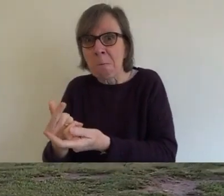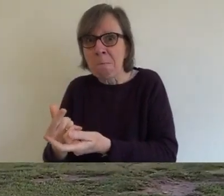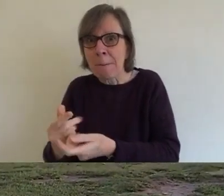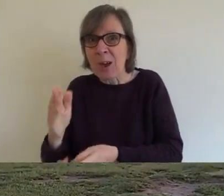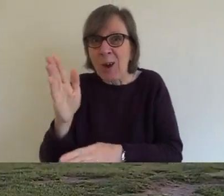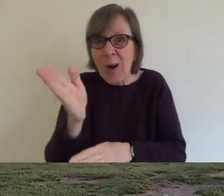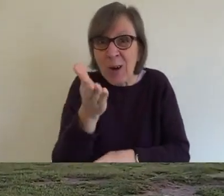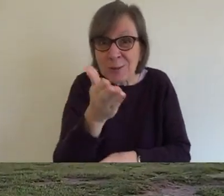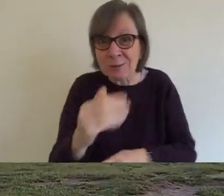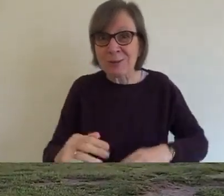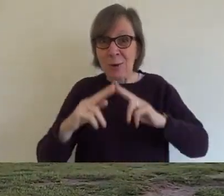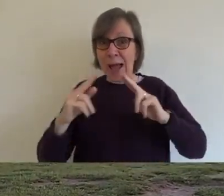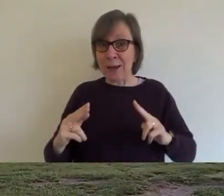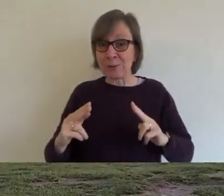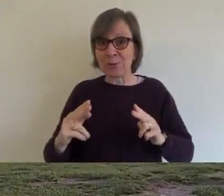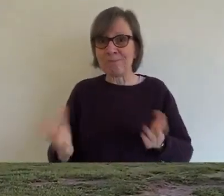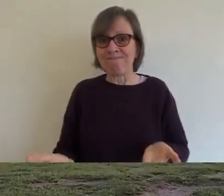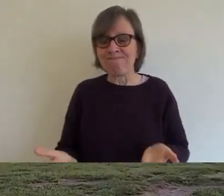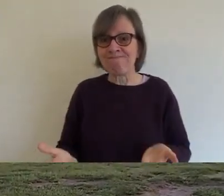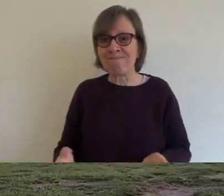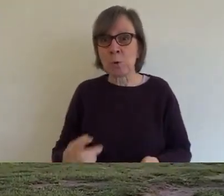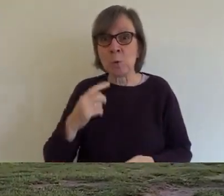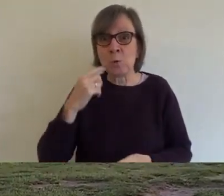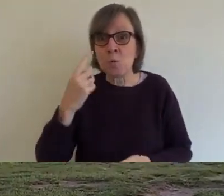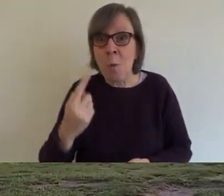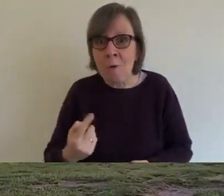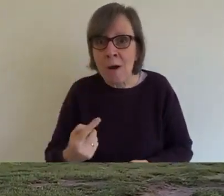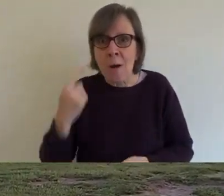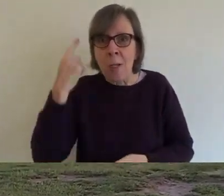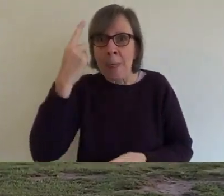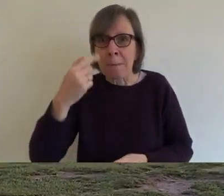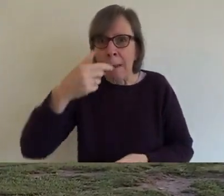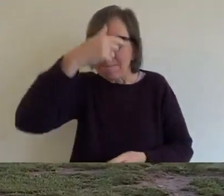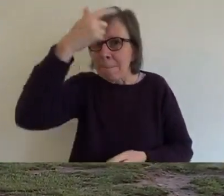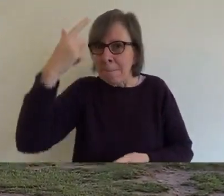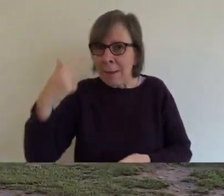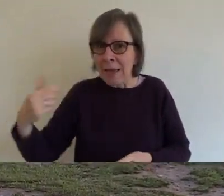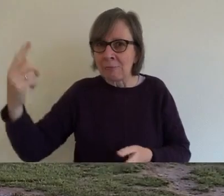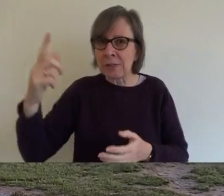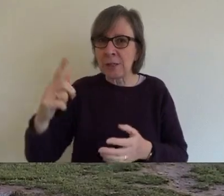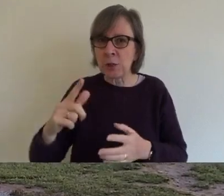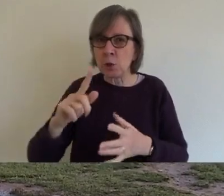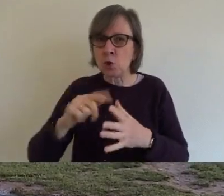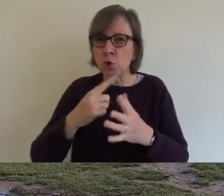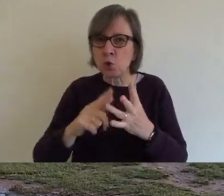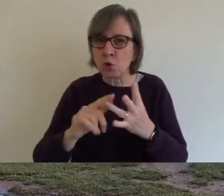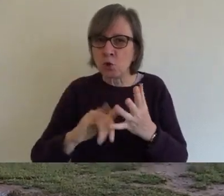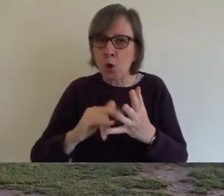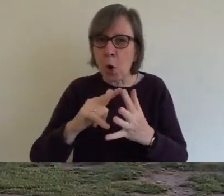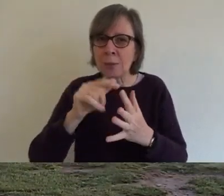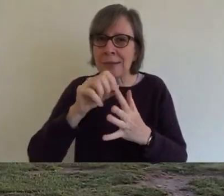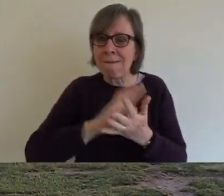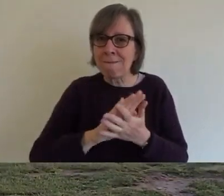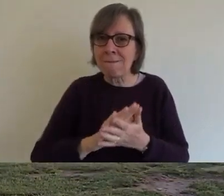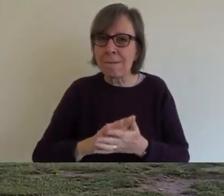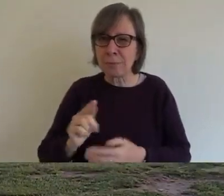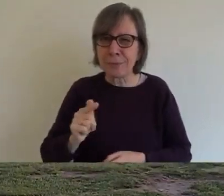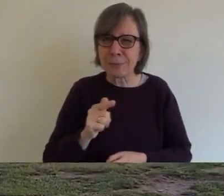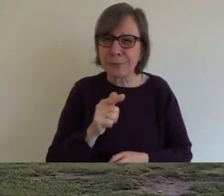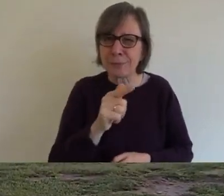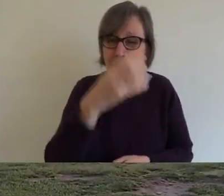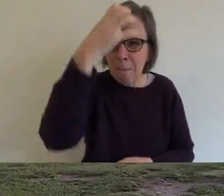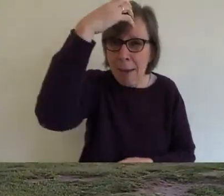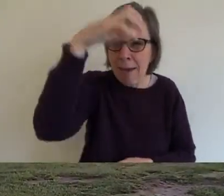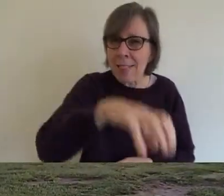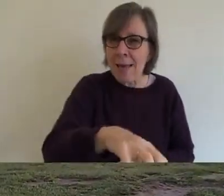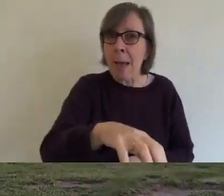outside close to you. Tomorrow, we're thinking about Mary and Joseph on their trip to Bethlehem. Hmm. I